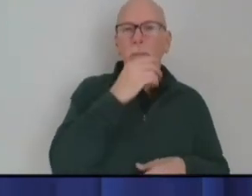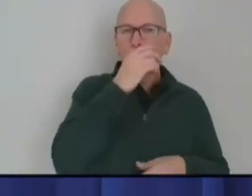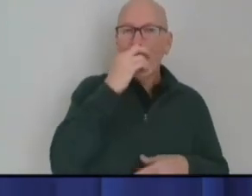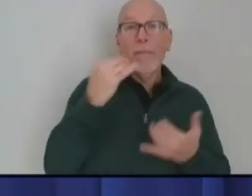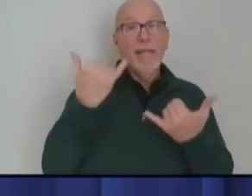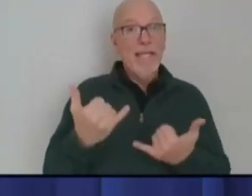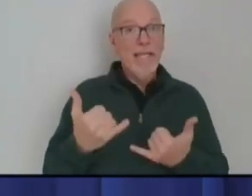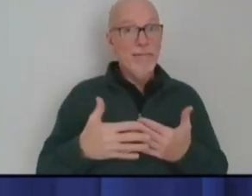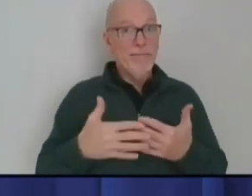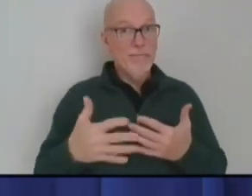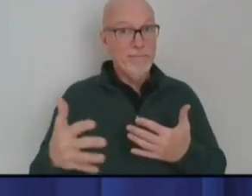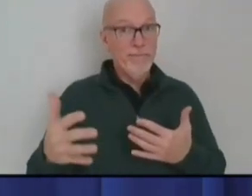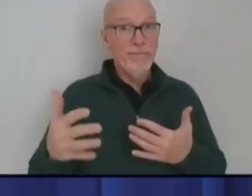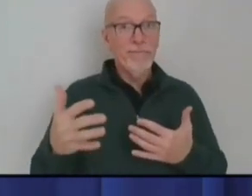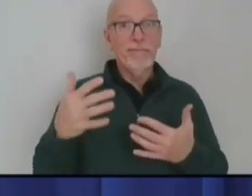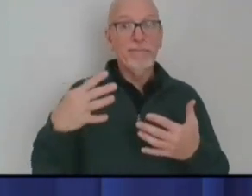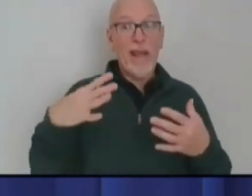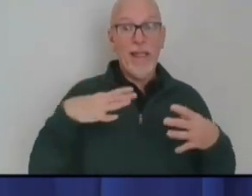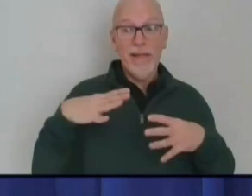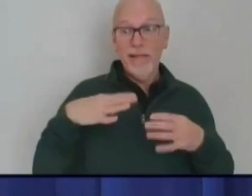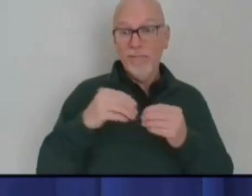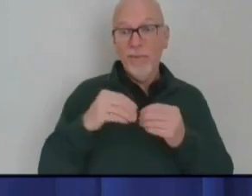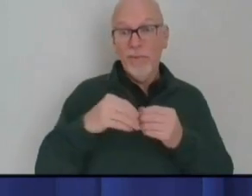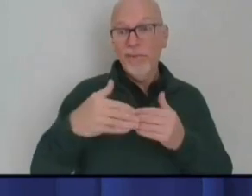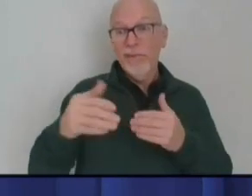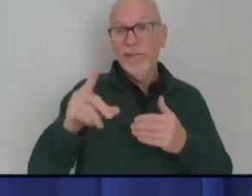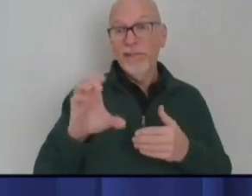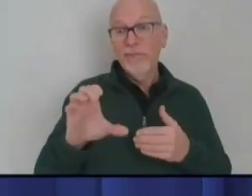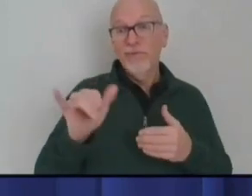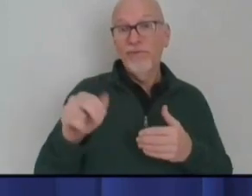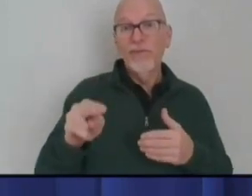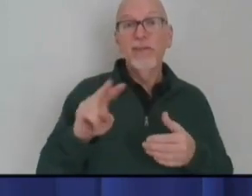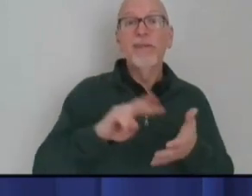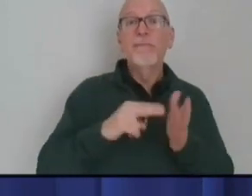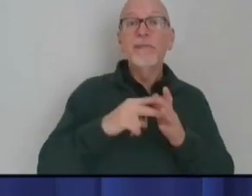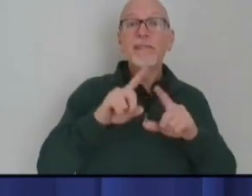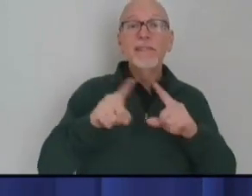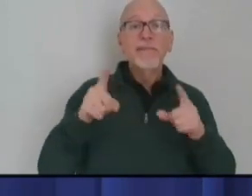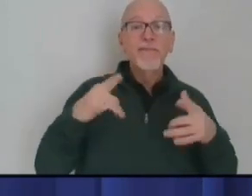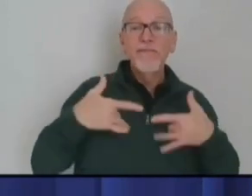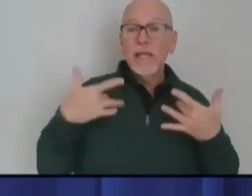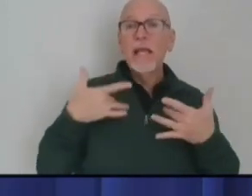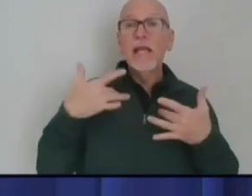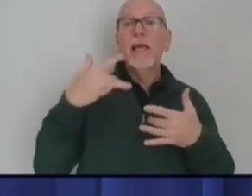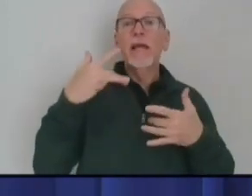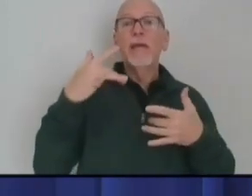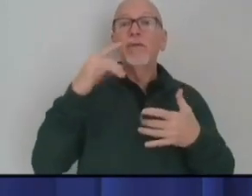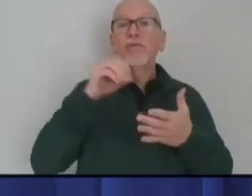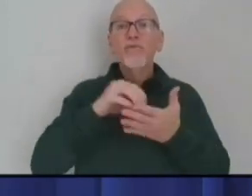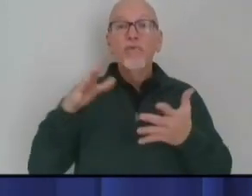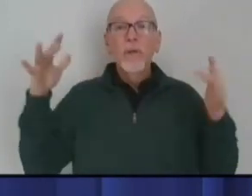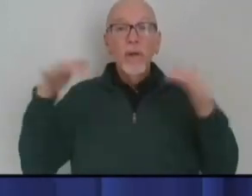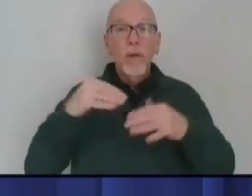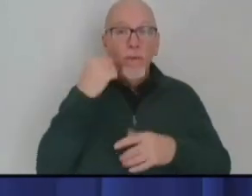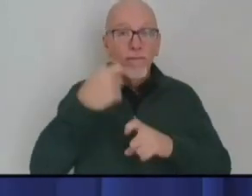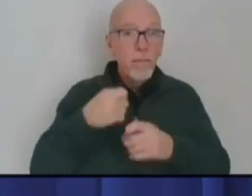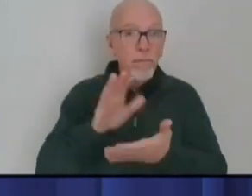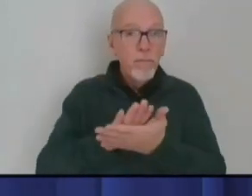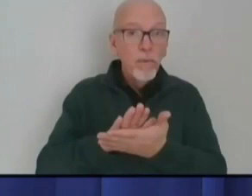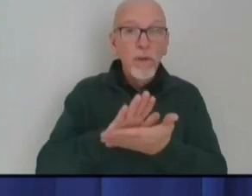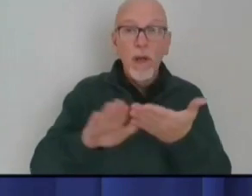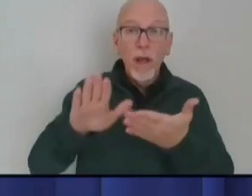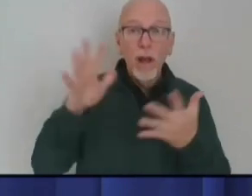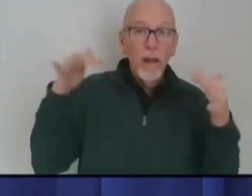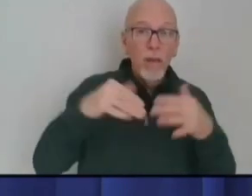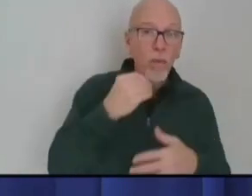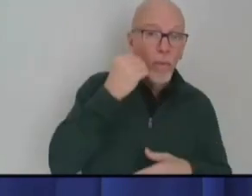into the tail end in holidays where these very events and kids home from school, students home from school, and